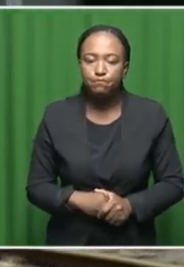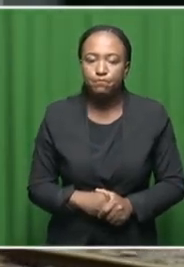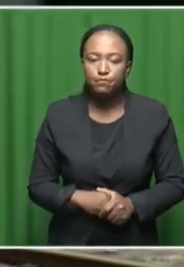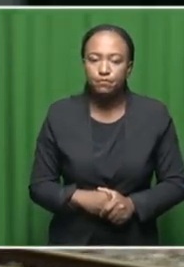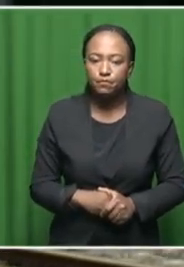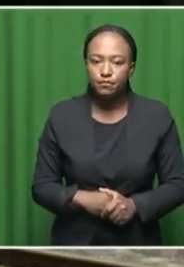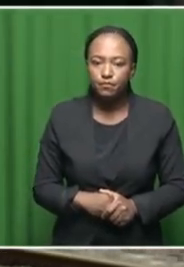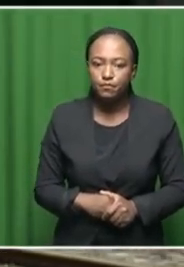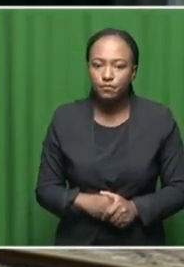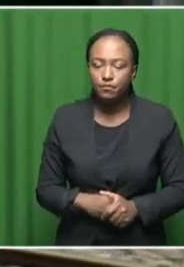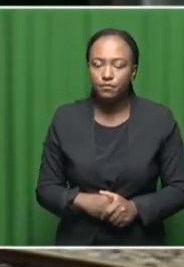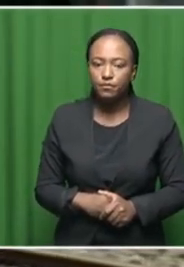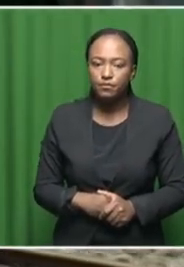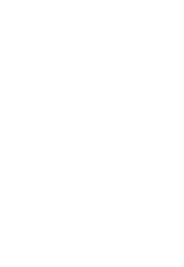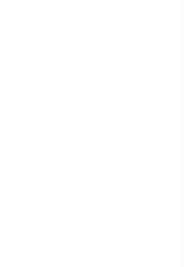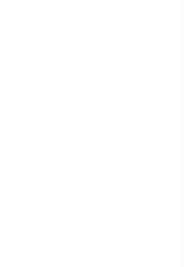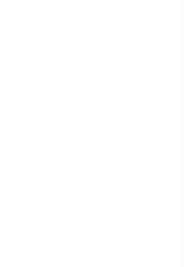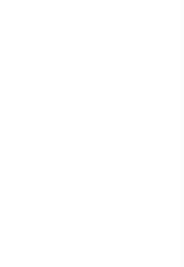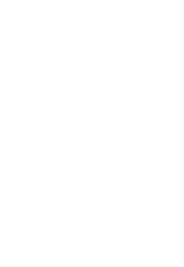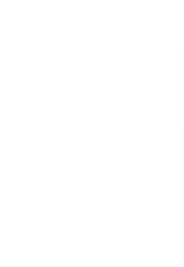News, Cape Town.